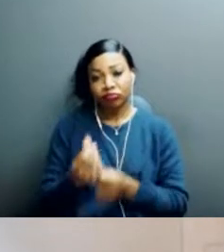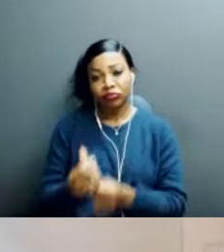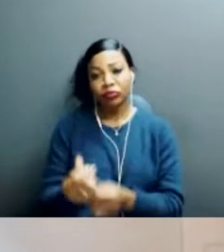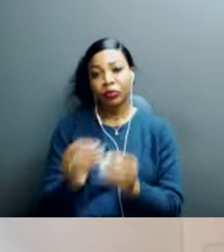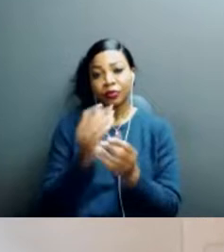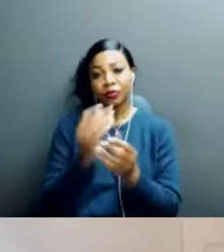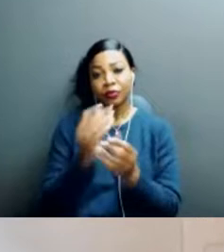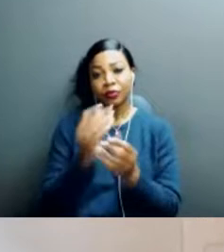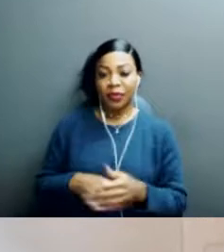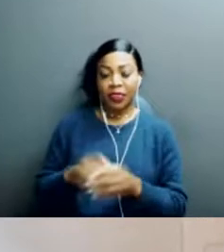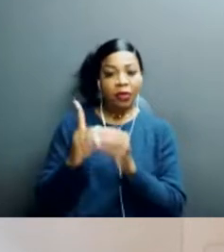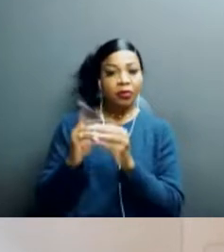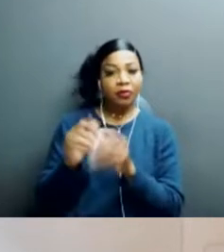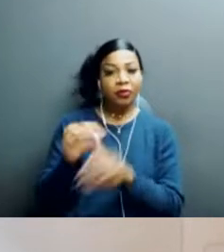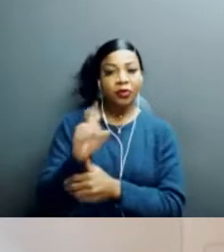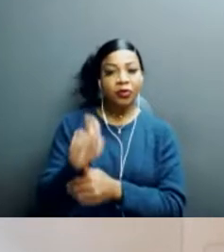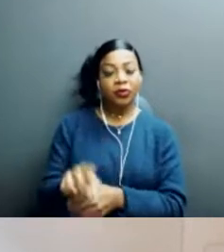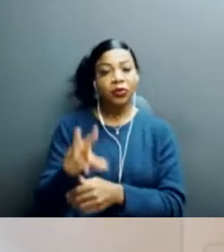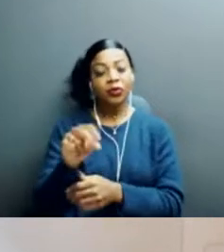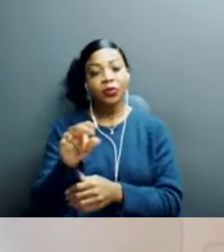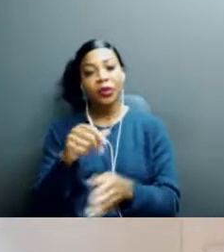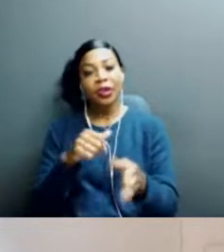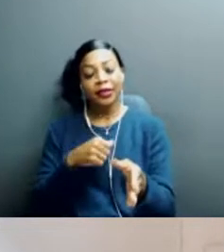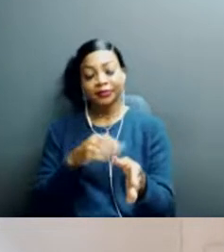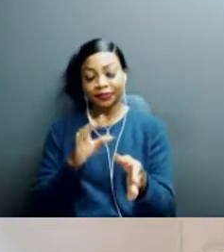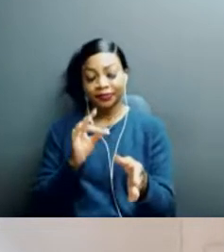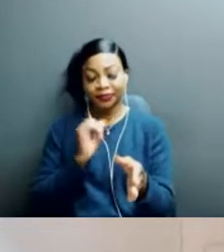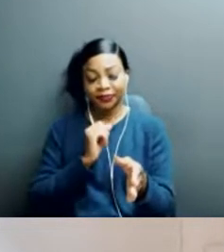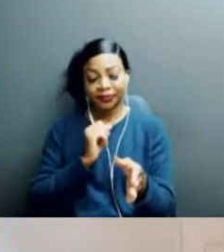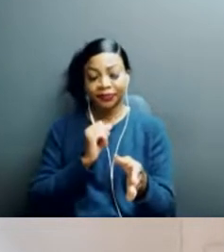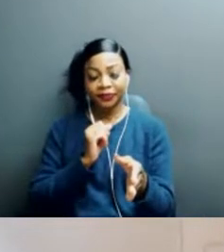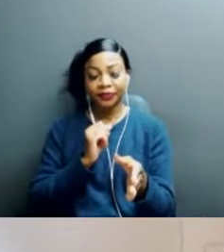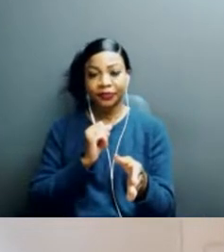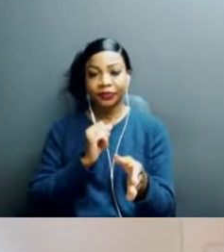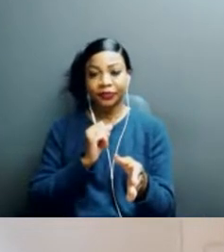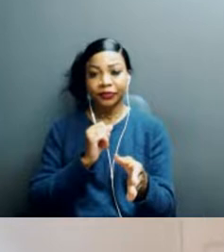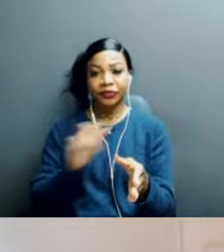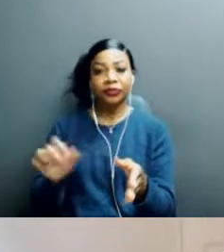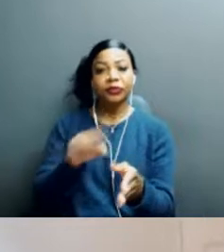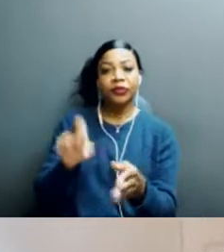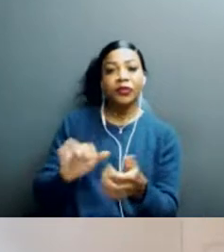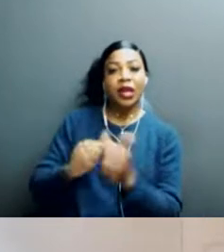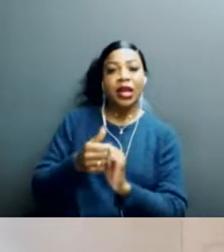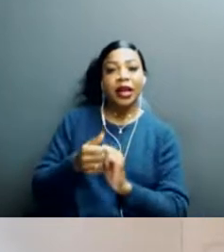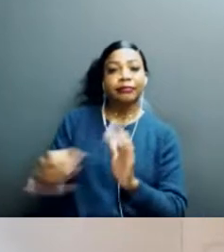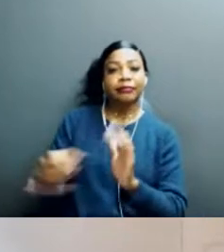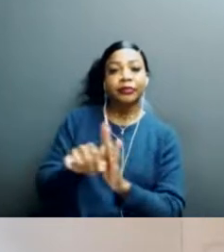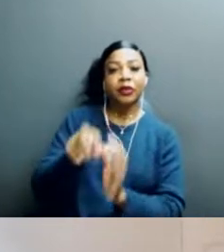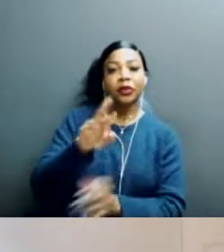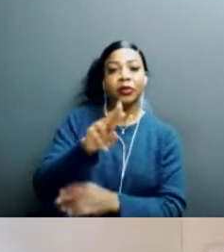I see, I think we have one more question. Actually, it was a question, um, regarding how to identify remote access